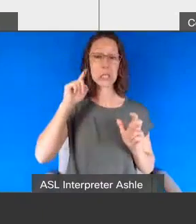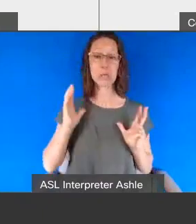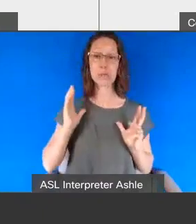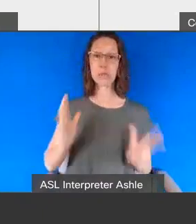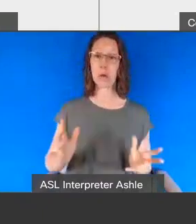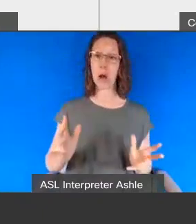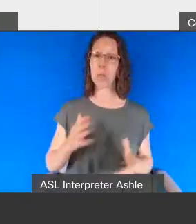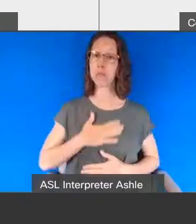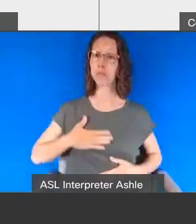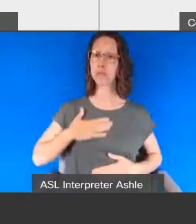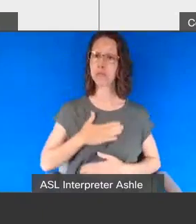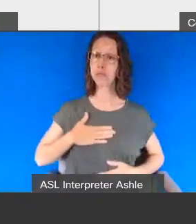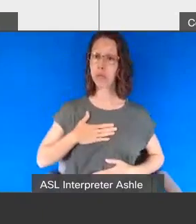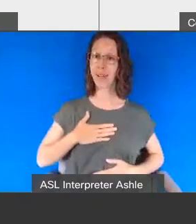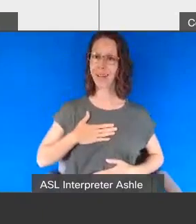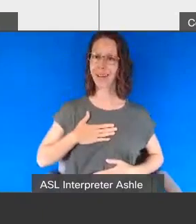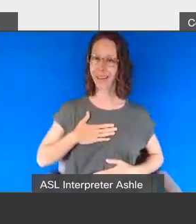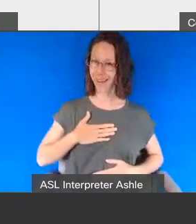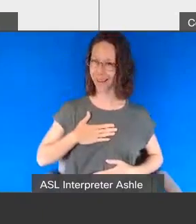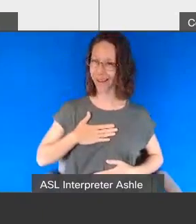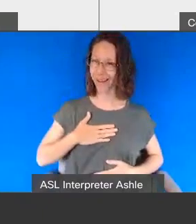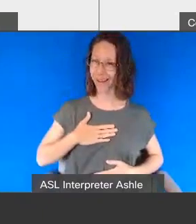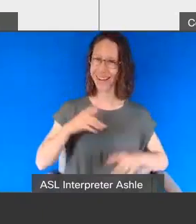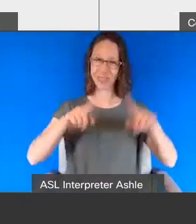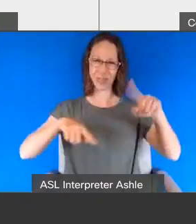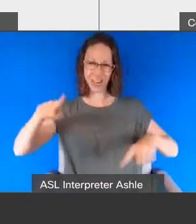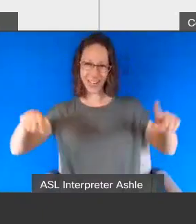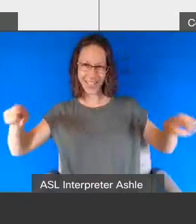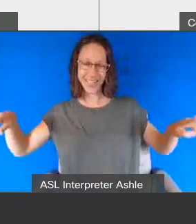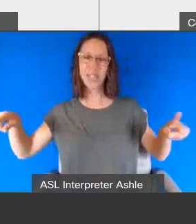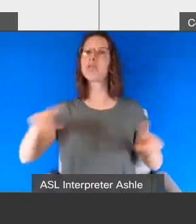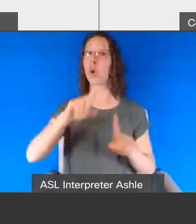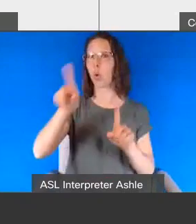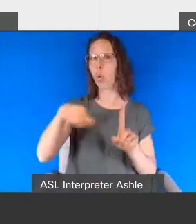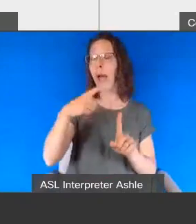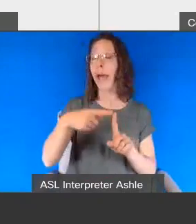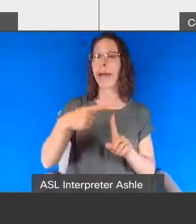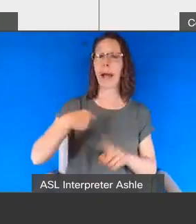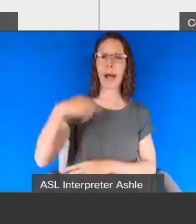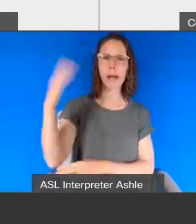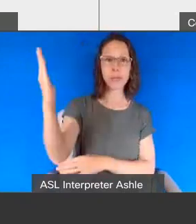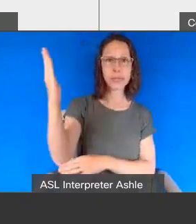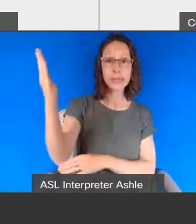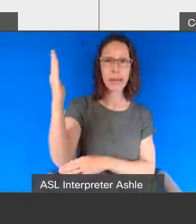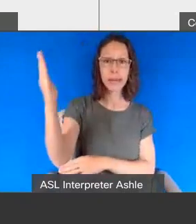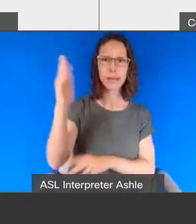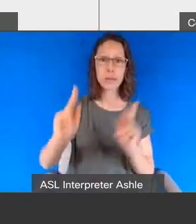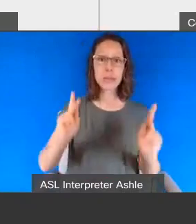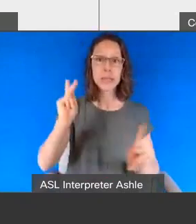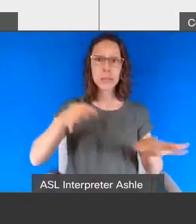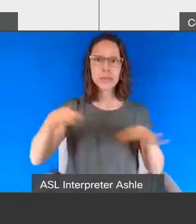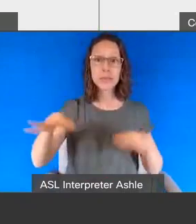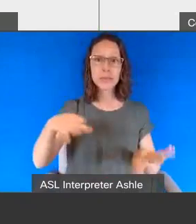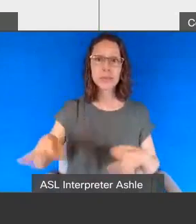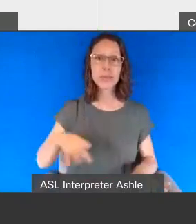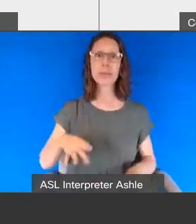so I try to make sure that when we're addressing the audience that we're making I'm making sure to explain that they're